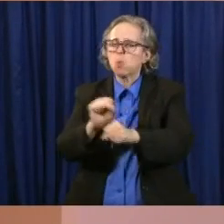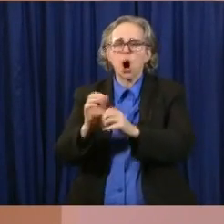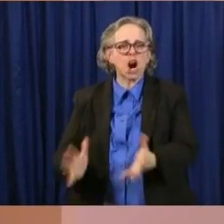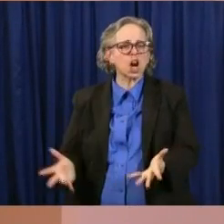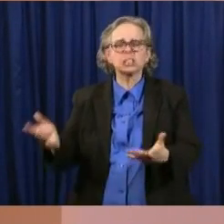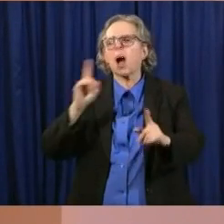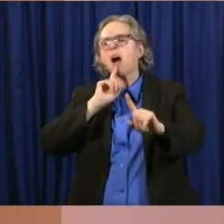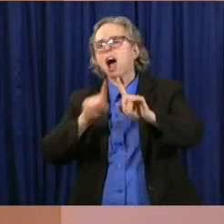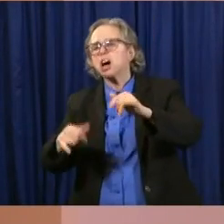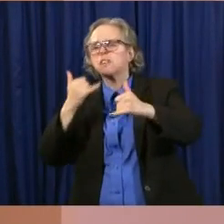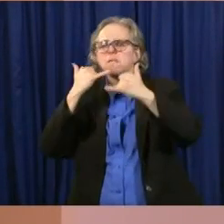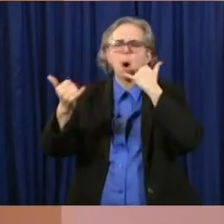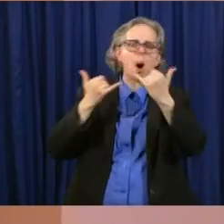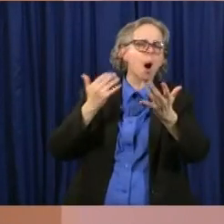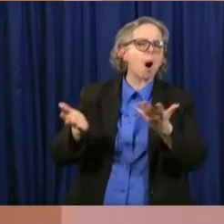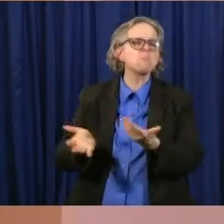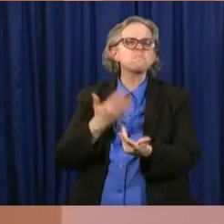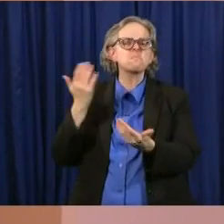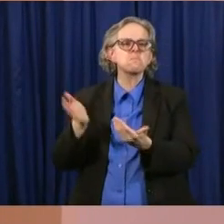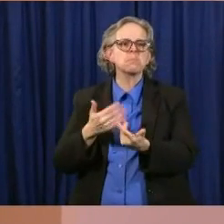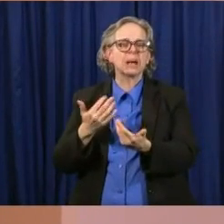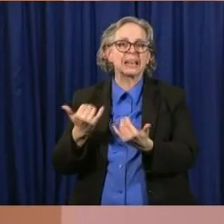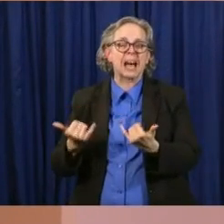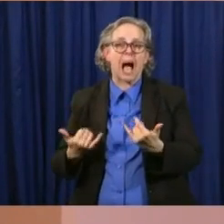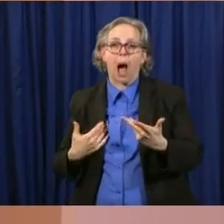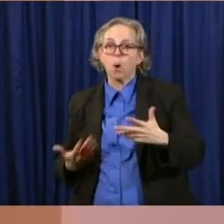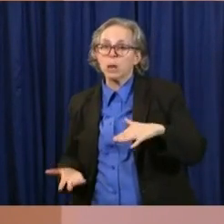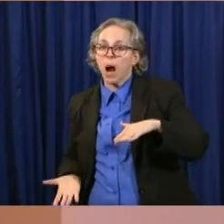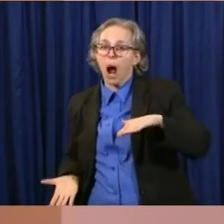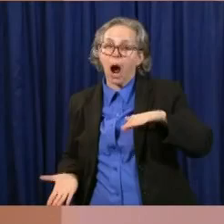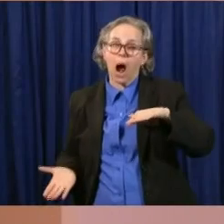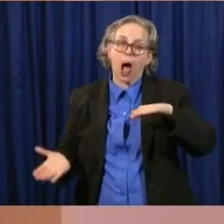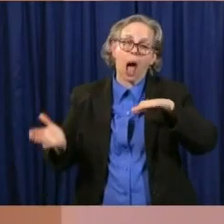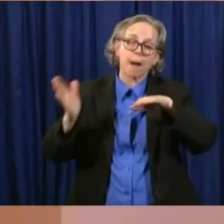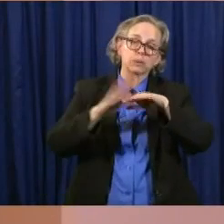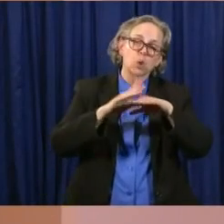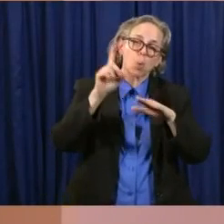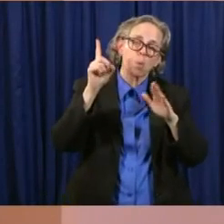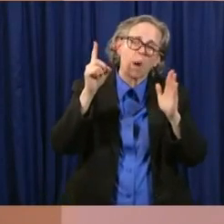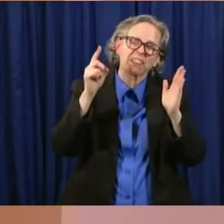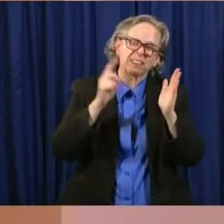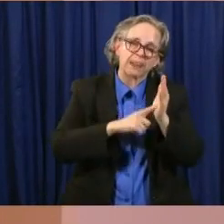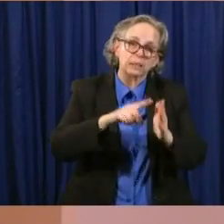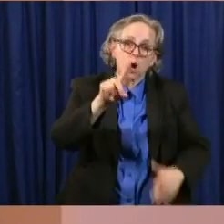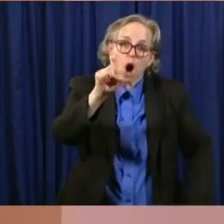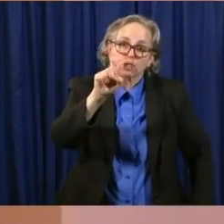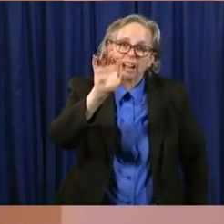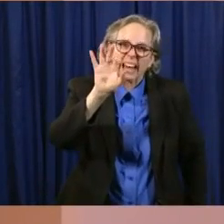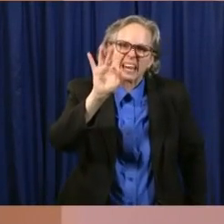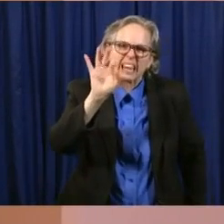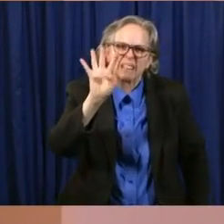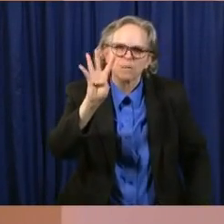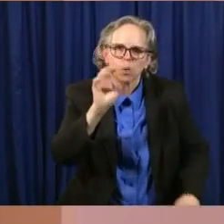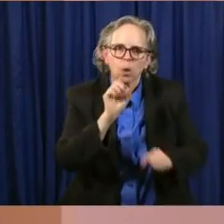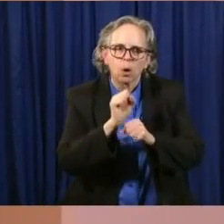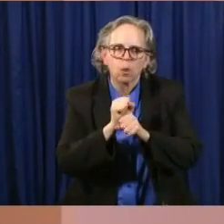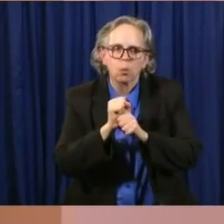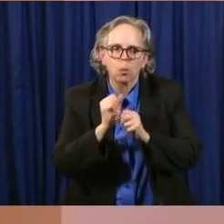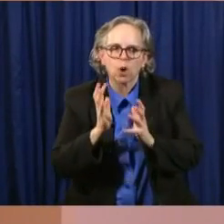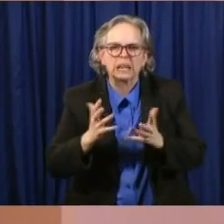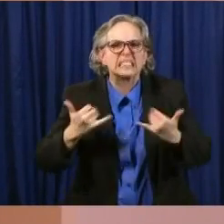Now there are 1,194 people working in the call center, and that still is not enough.